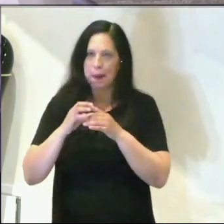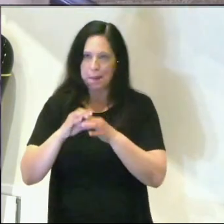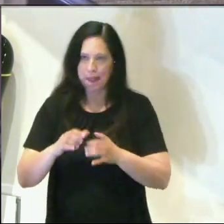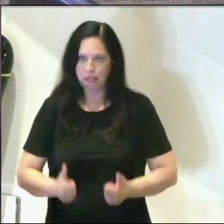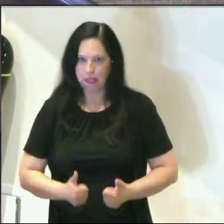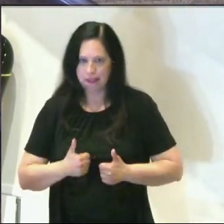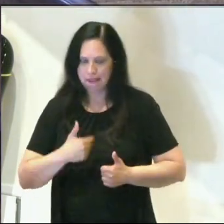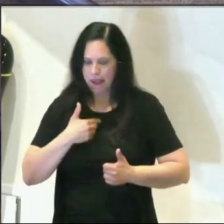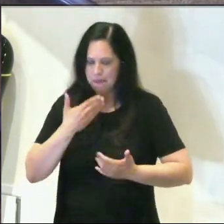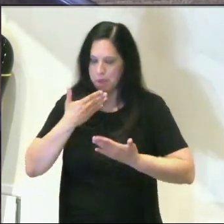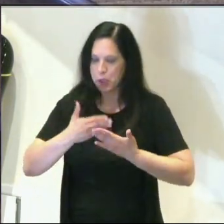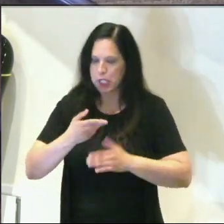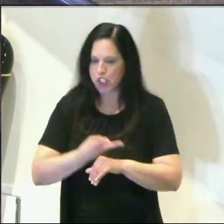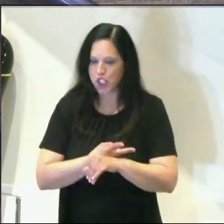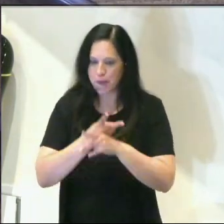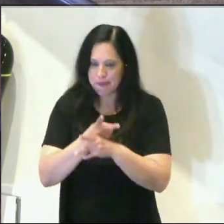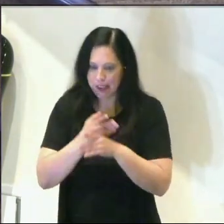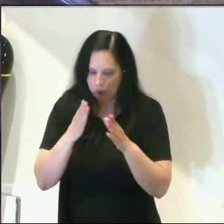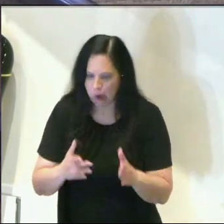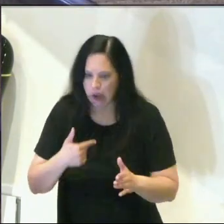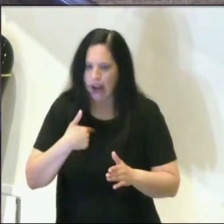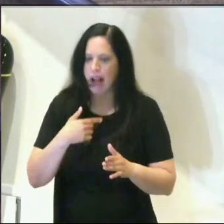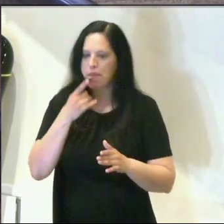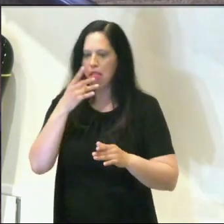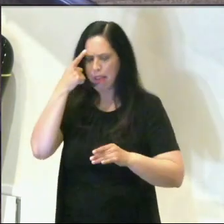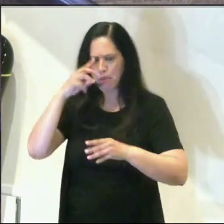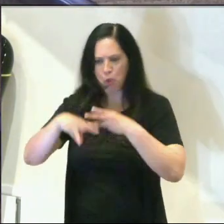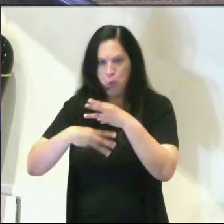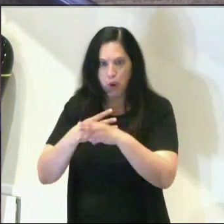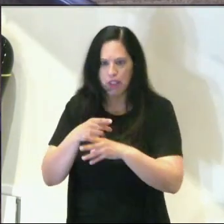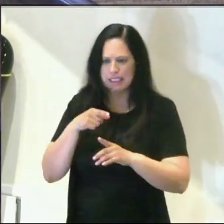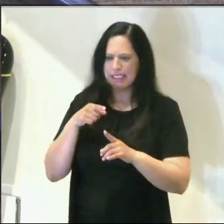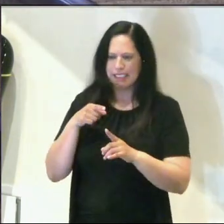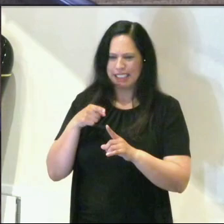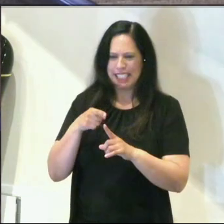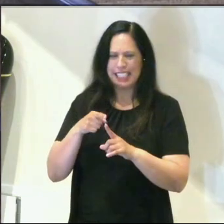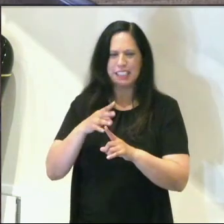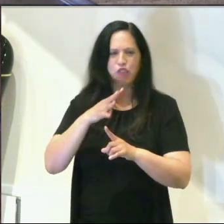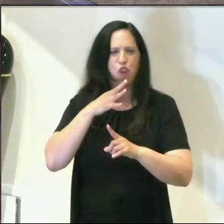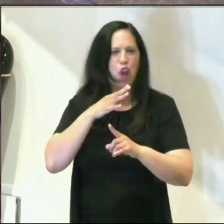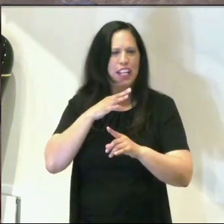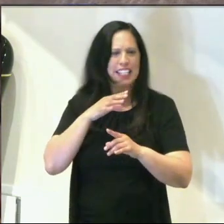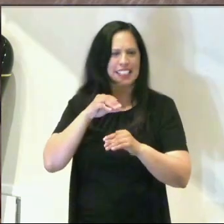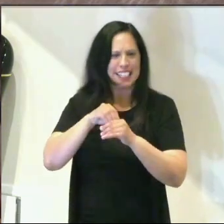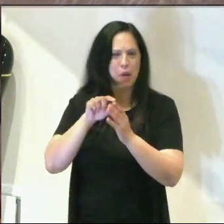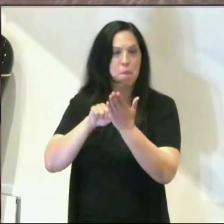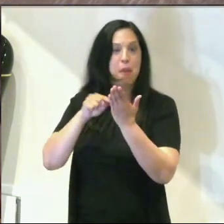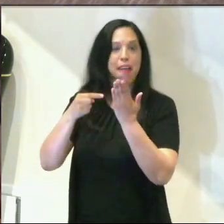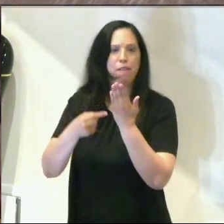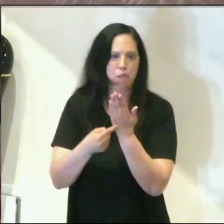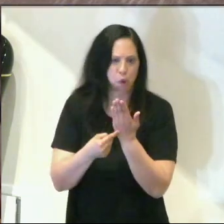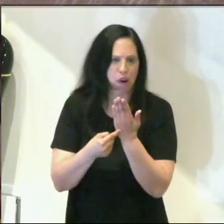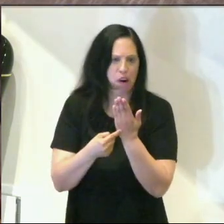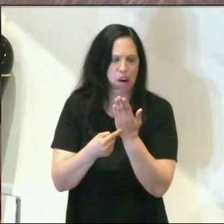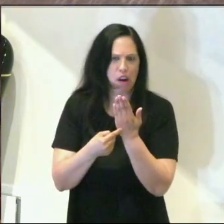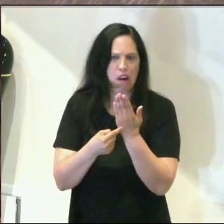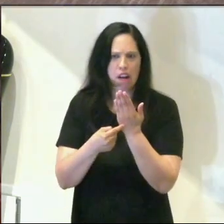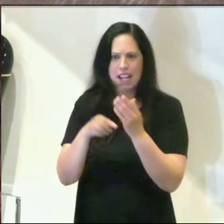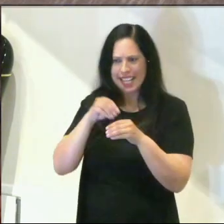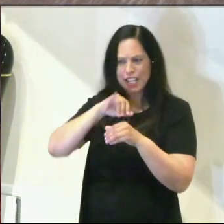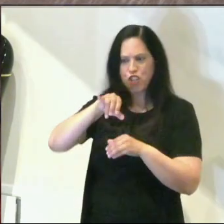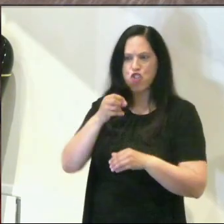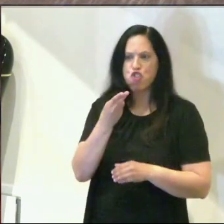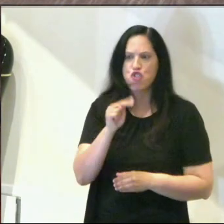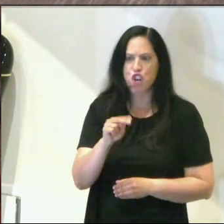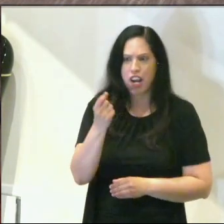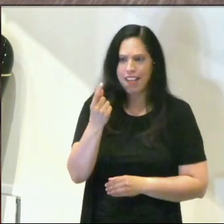I'm the good shepherd. I'm the light of the world. He's speaking in these allegorical, metaphorical terms. In fact, in John 11, in